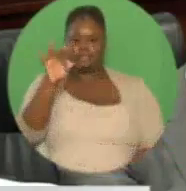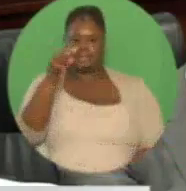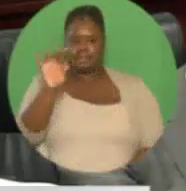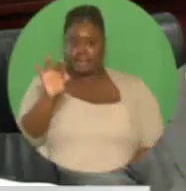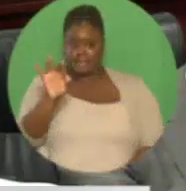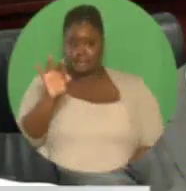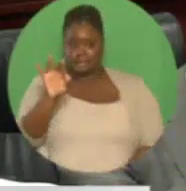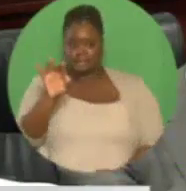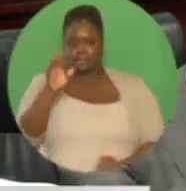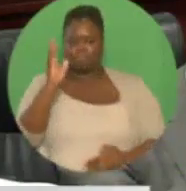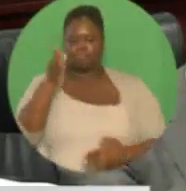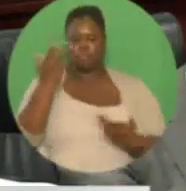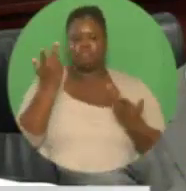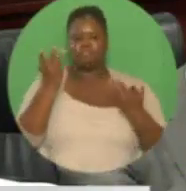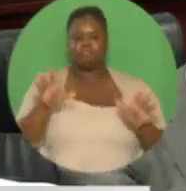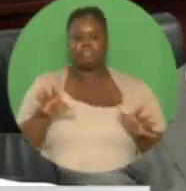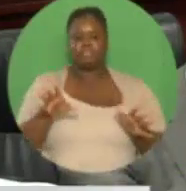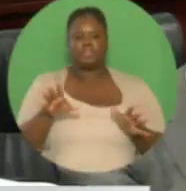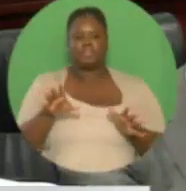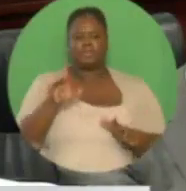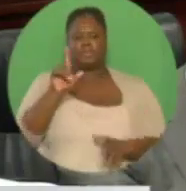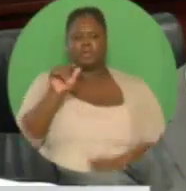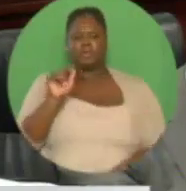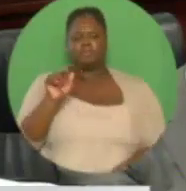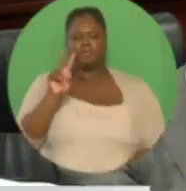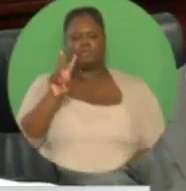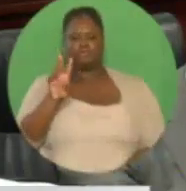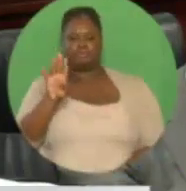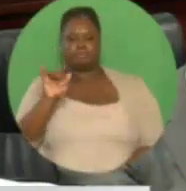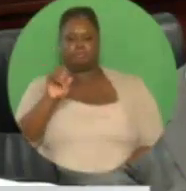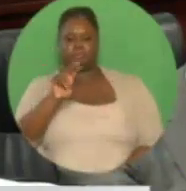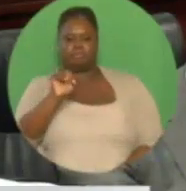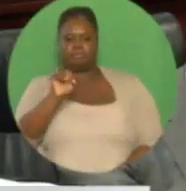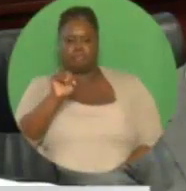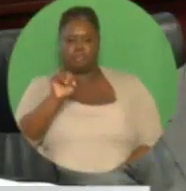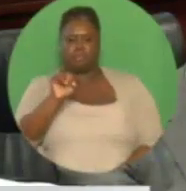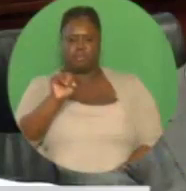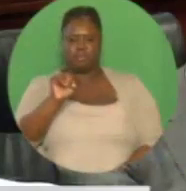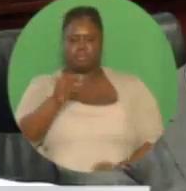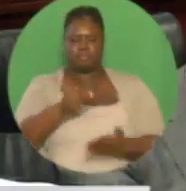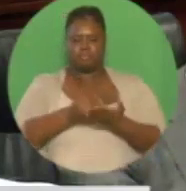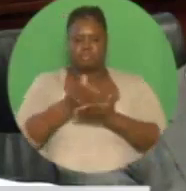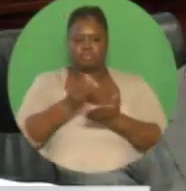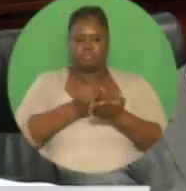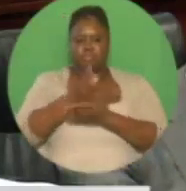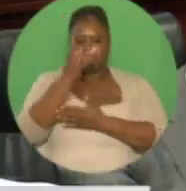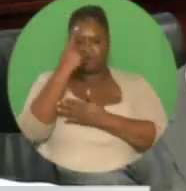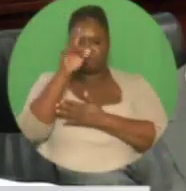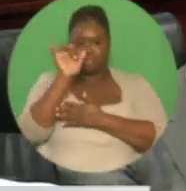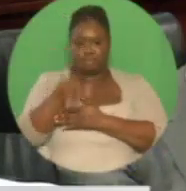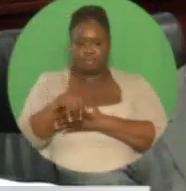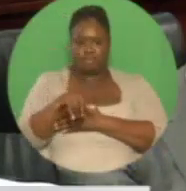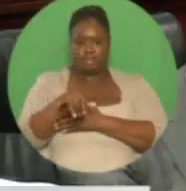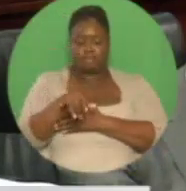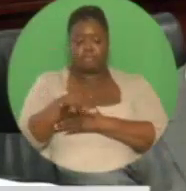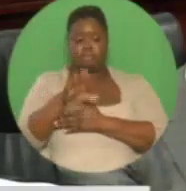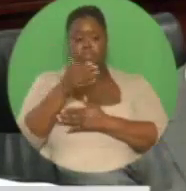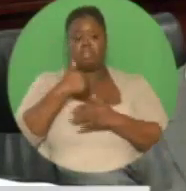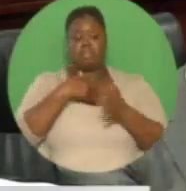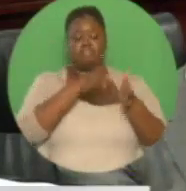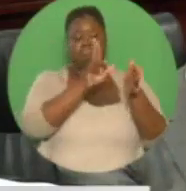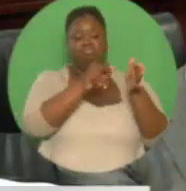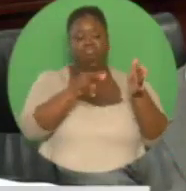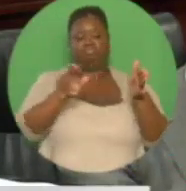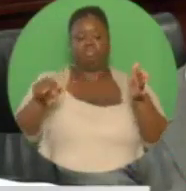billion, and with 150 beds, will serve the surrounding communities of Arima, including Dabadi, La Hoceta,